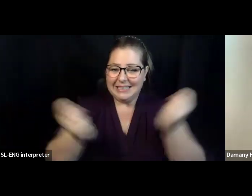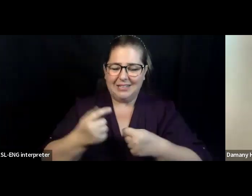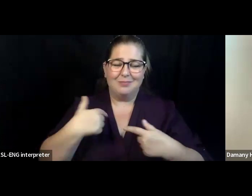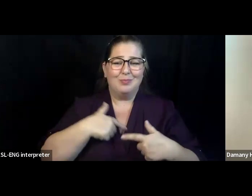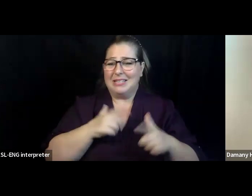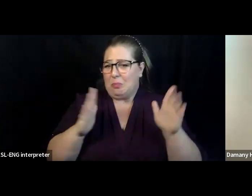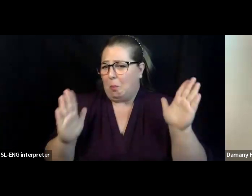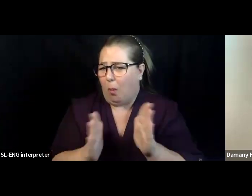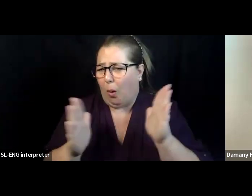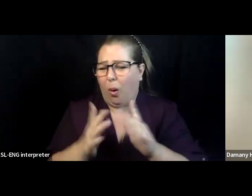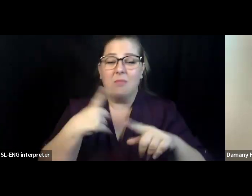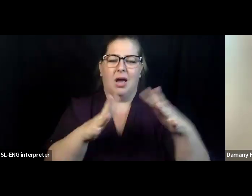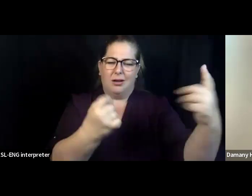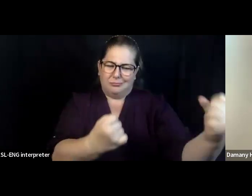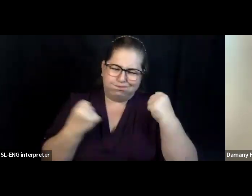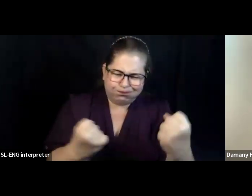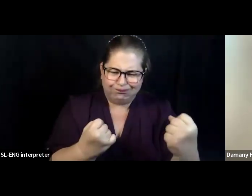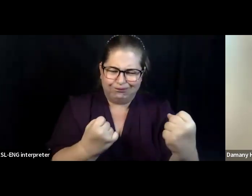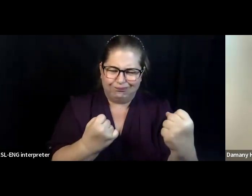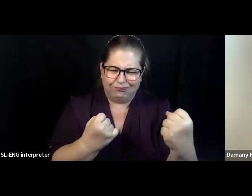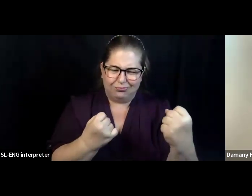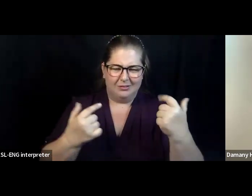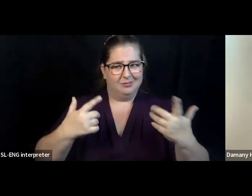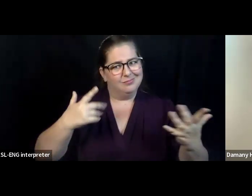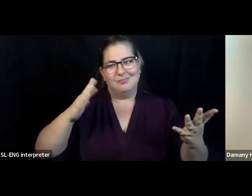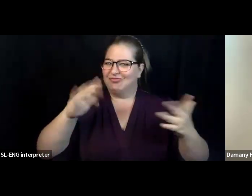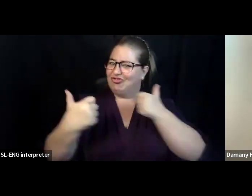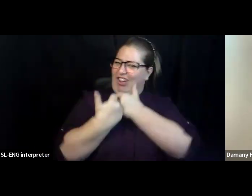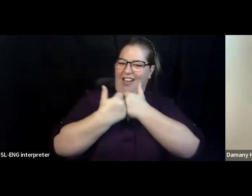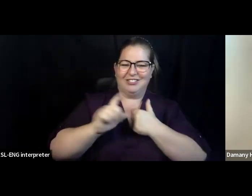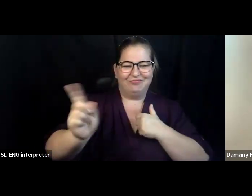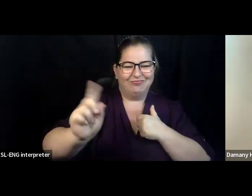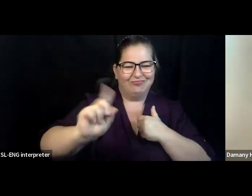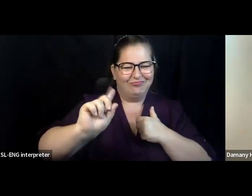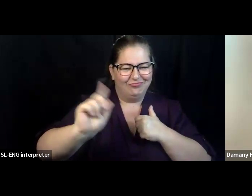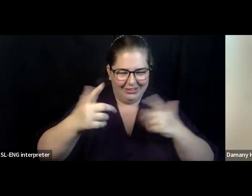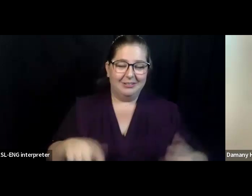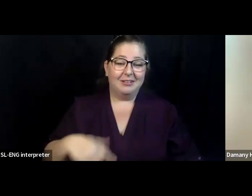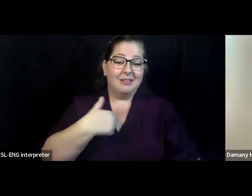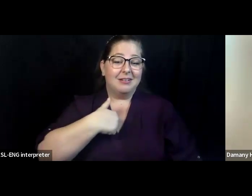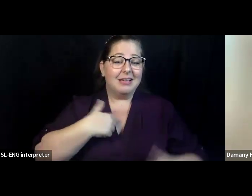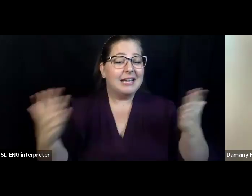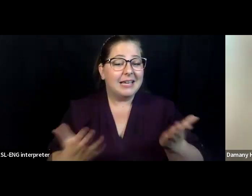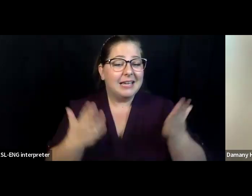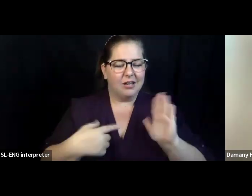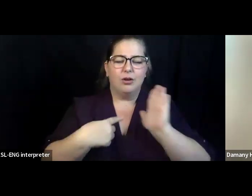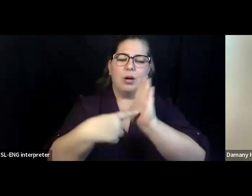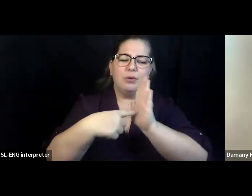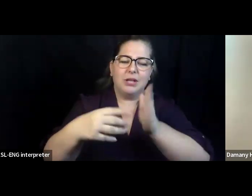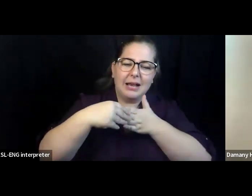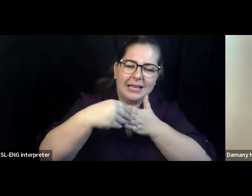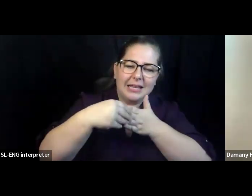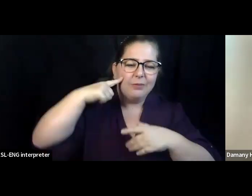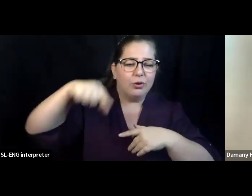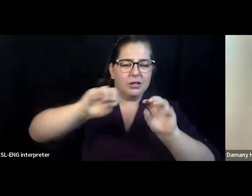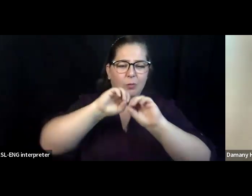fearless leader, her name is Darcelle, Dr. Darcelle Lahr. She's sitting right there in the middle holding the beautiful baby. And a little